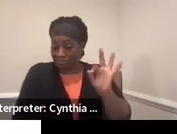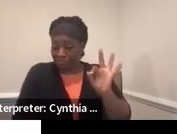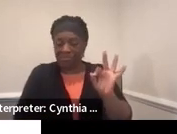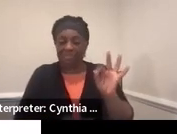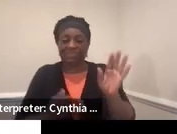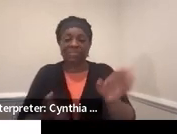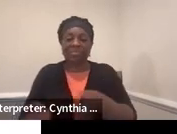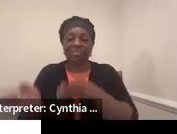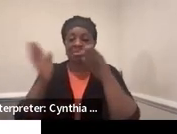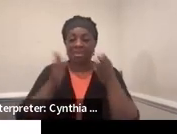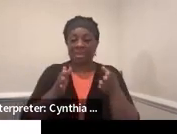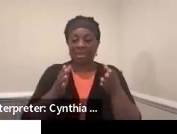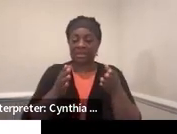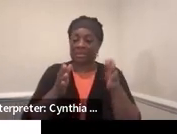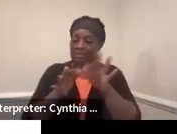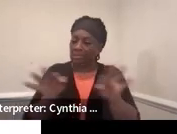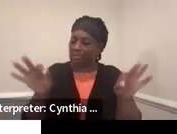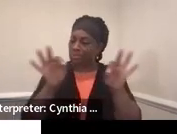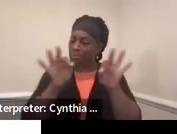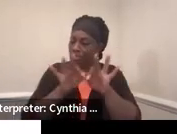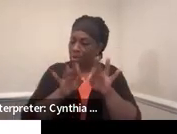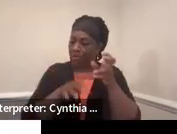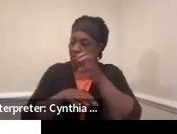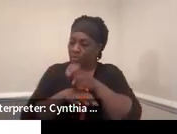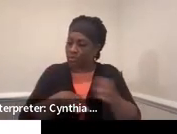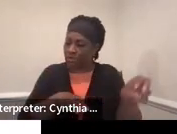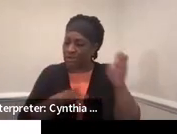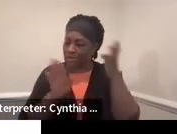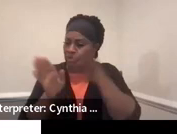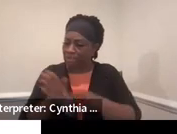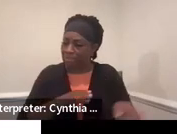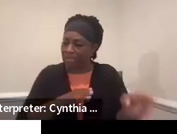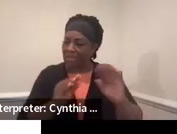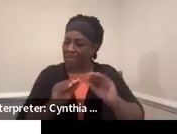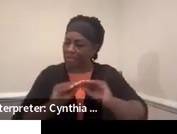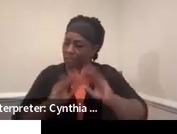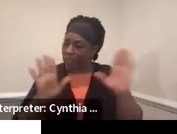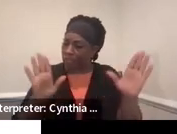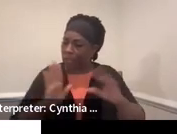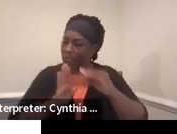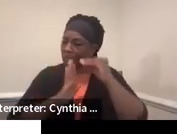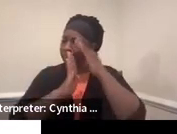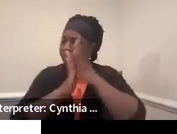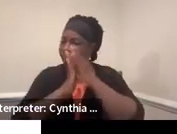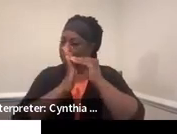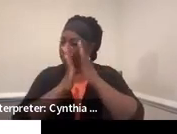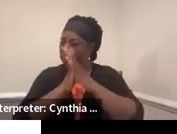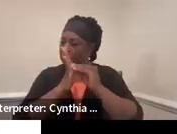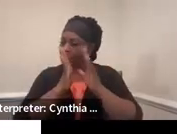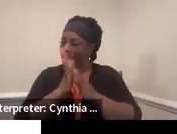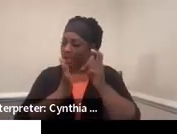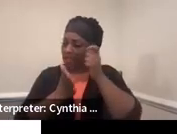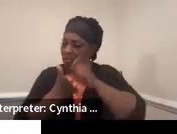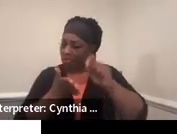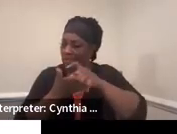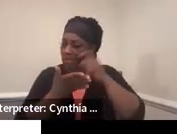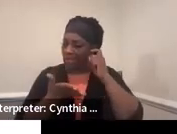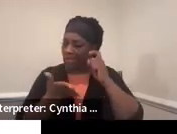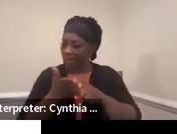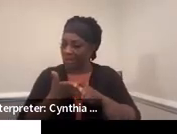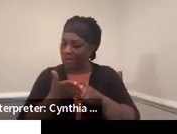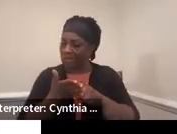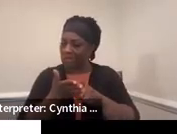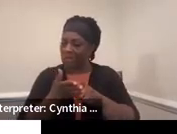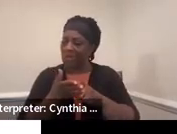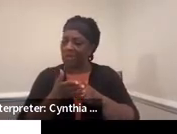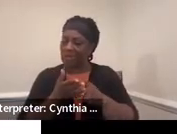So a big piece of the transition plan is making sure that it is documented in the written notice. This is one